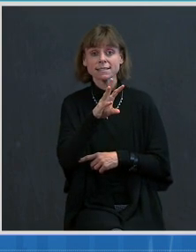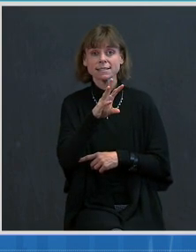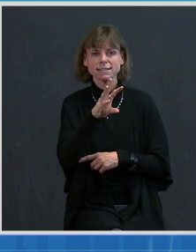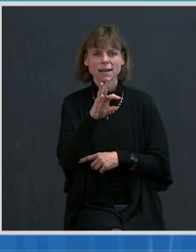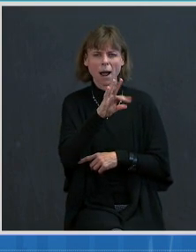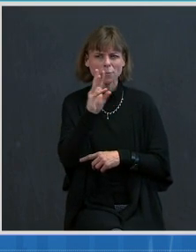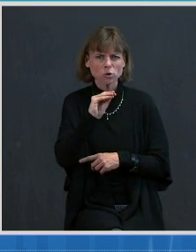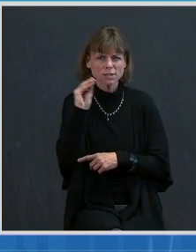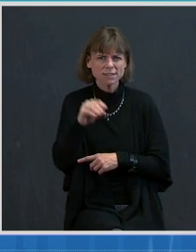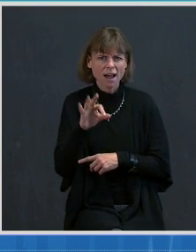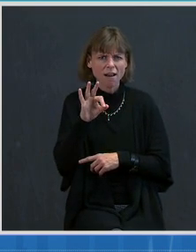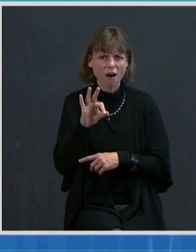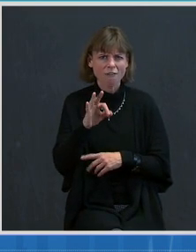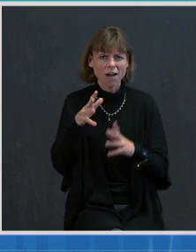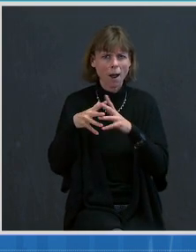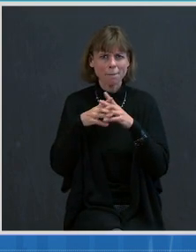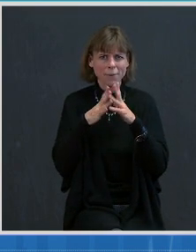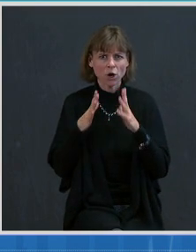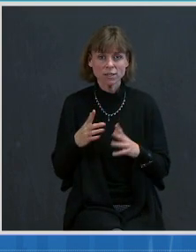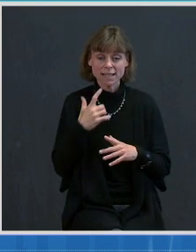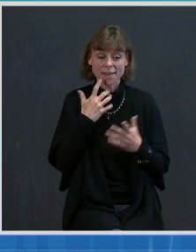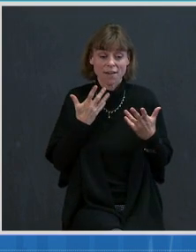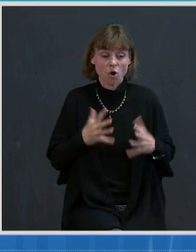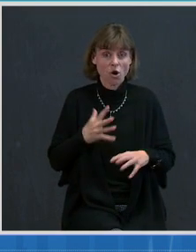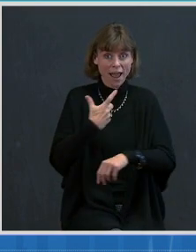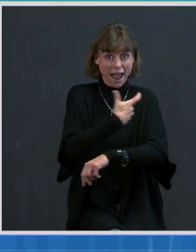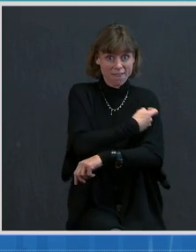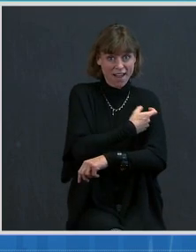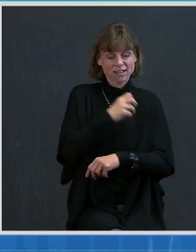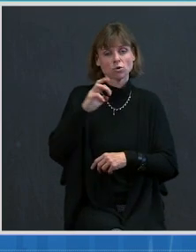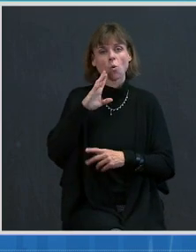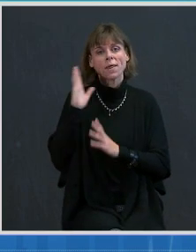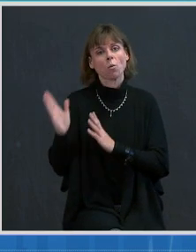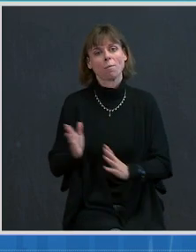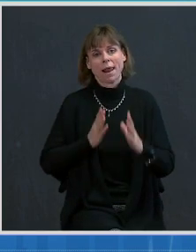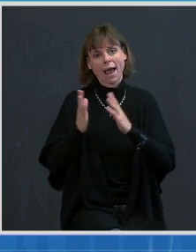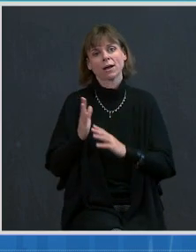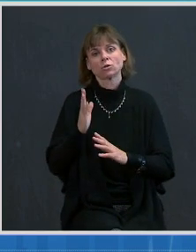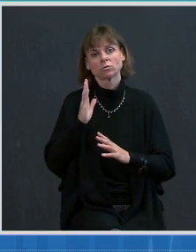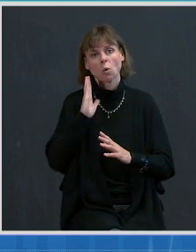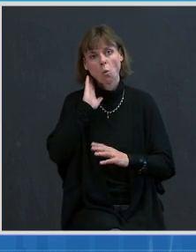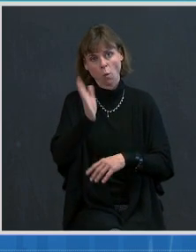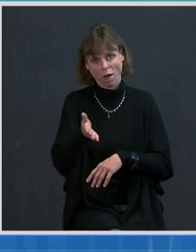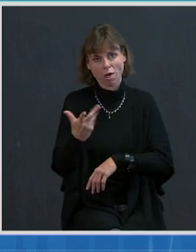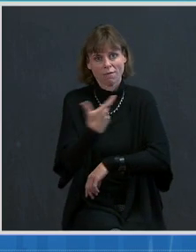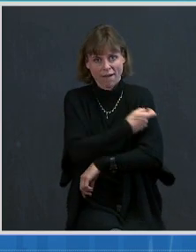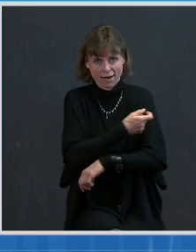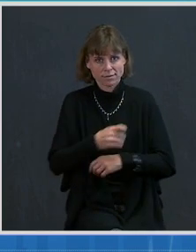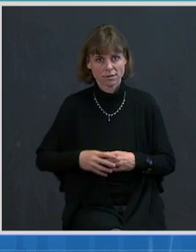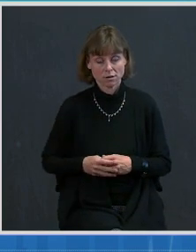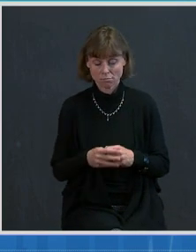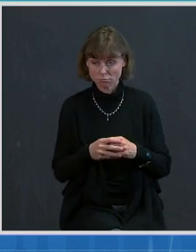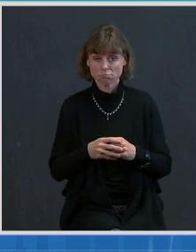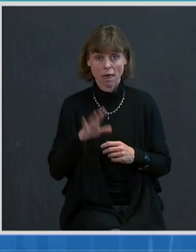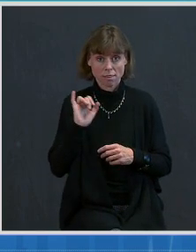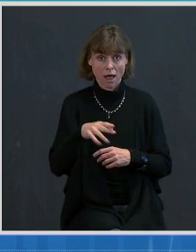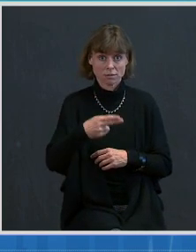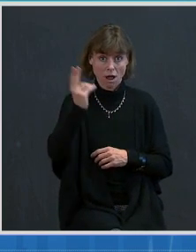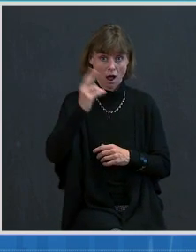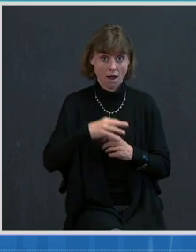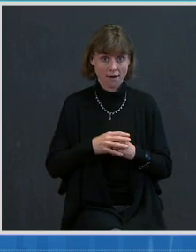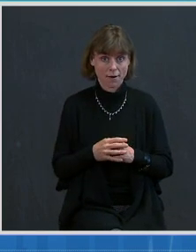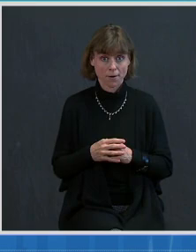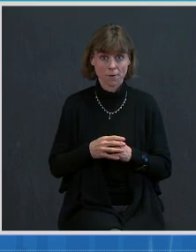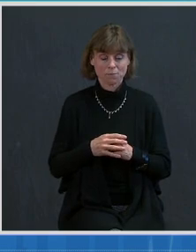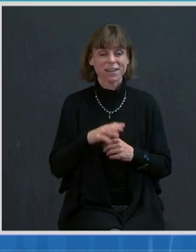either have taken a — have had a vaccine or plan to take a vaccine. That's significantly higher. It's at least